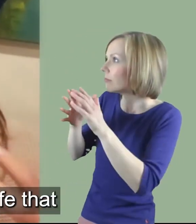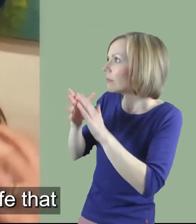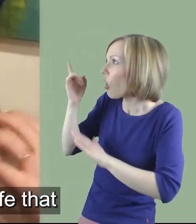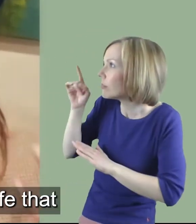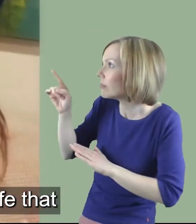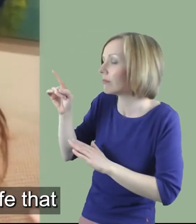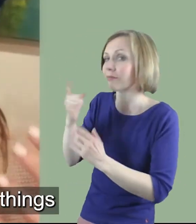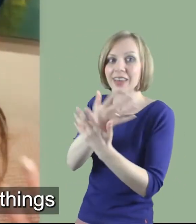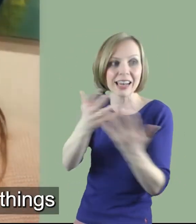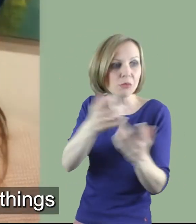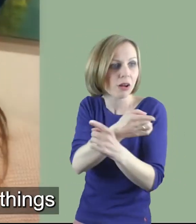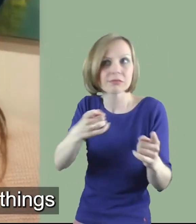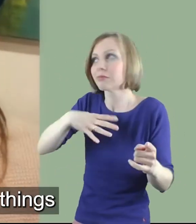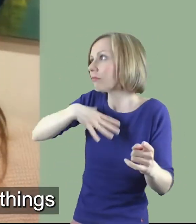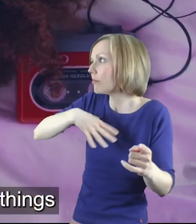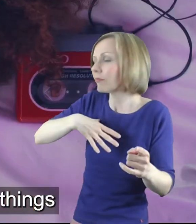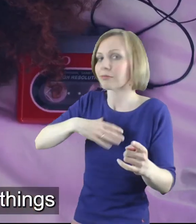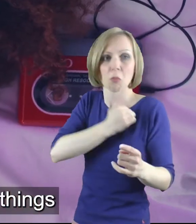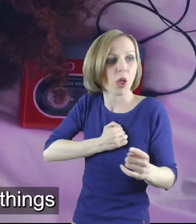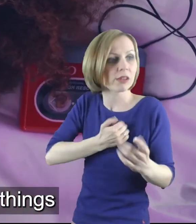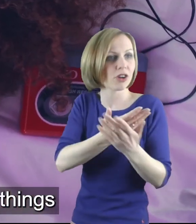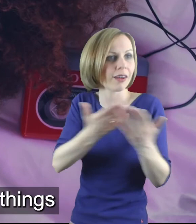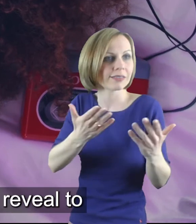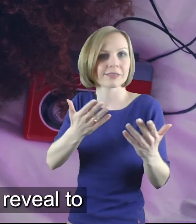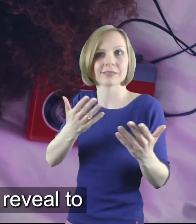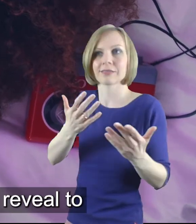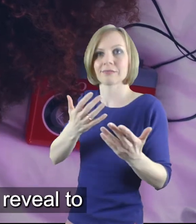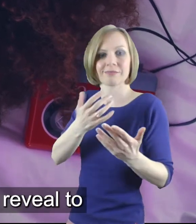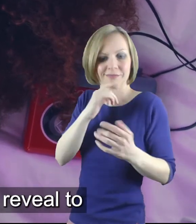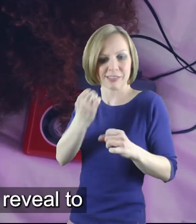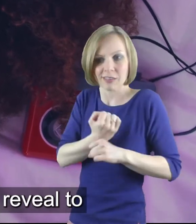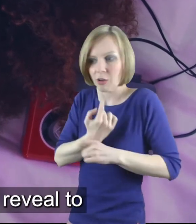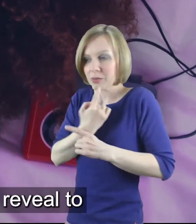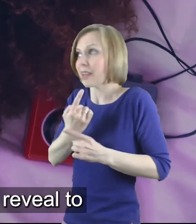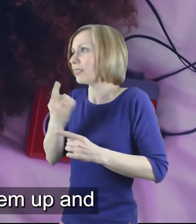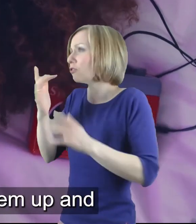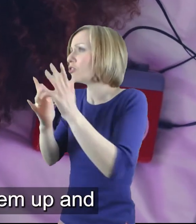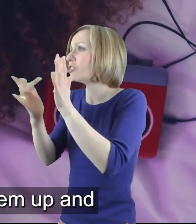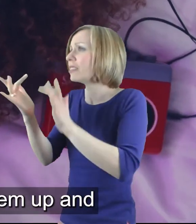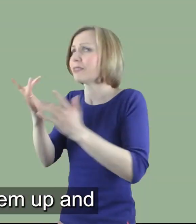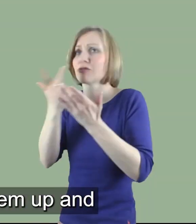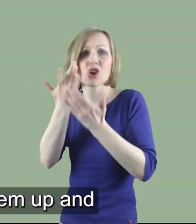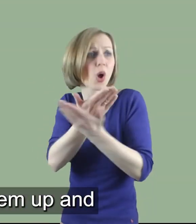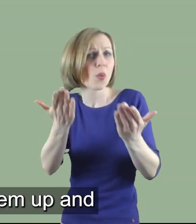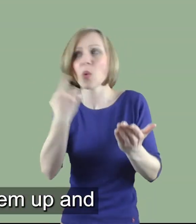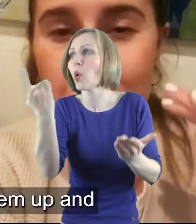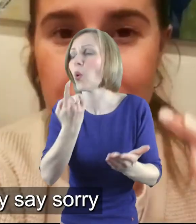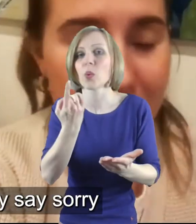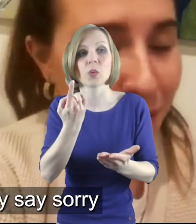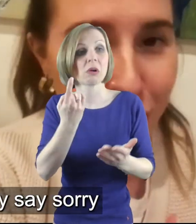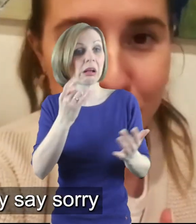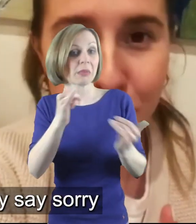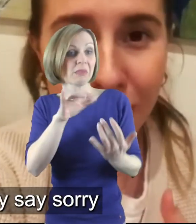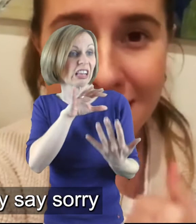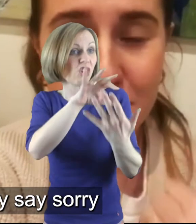people in my life that I need to apologize for the things I've done or said Lord Jesus reveal to me those people maybe call them up